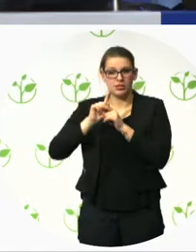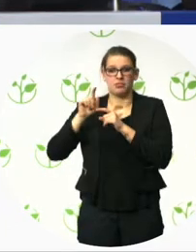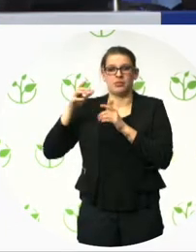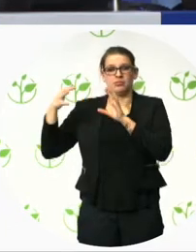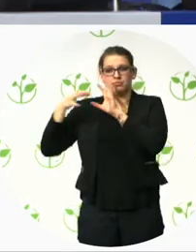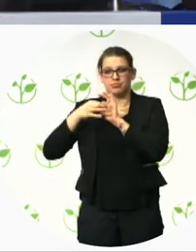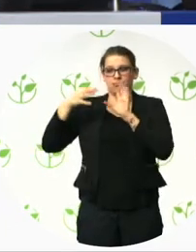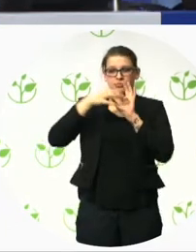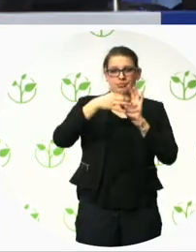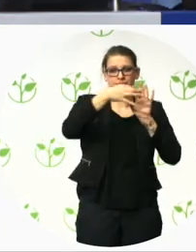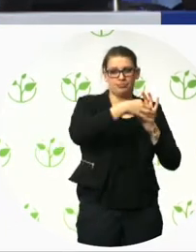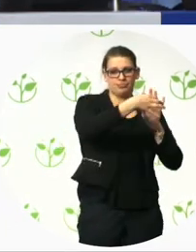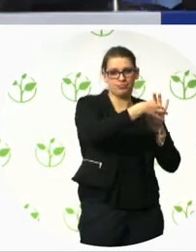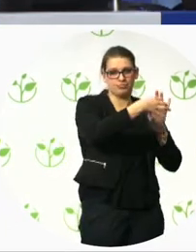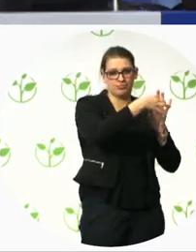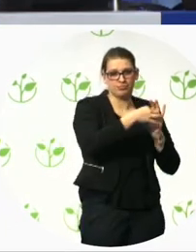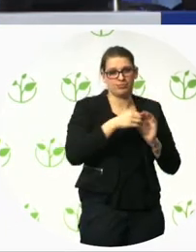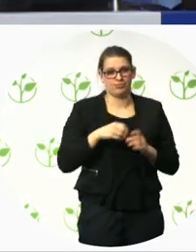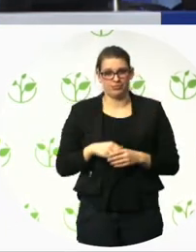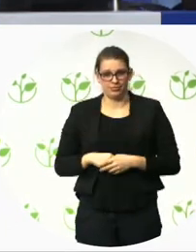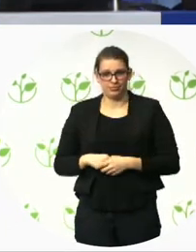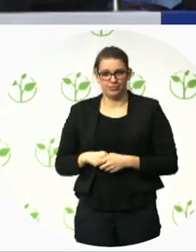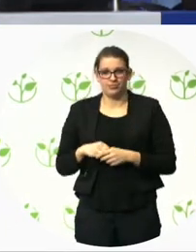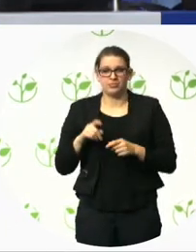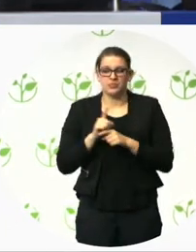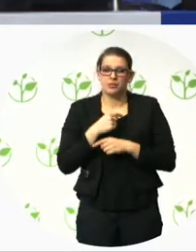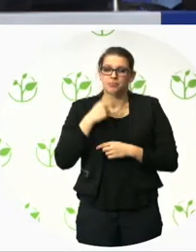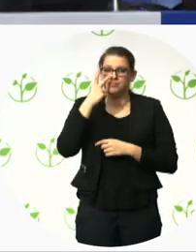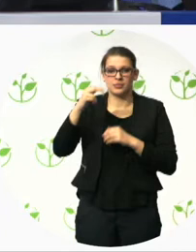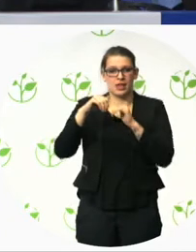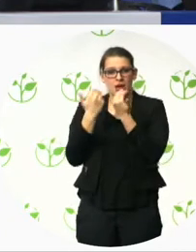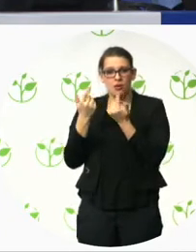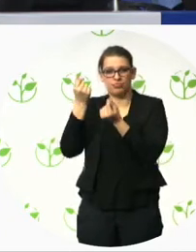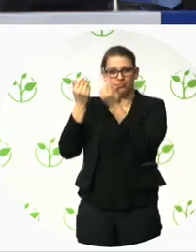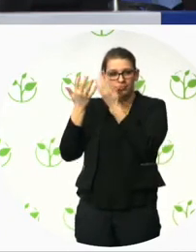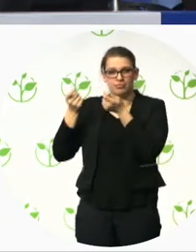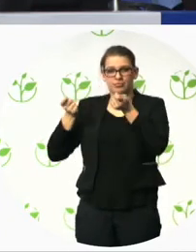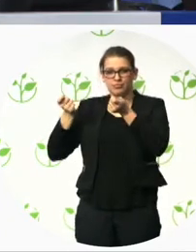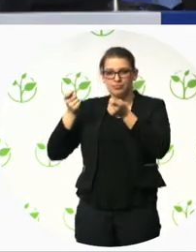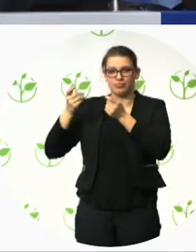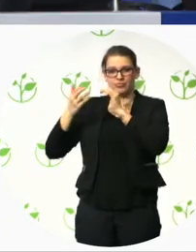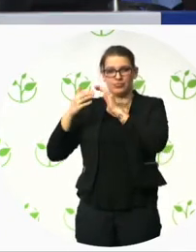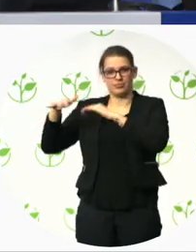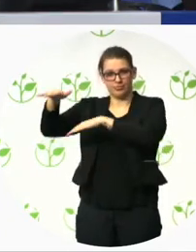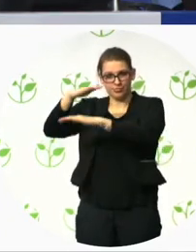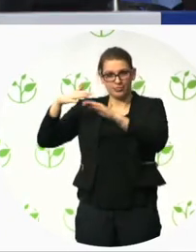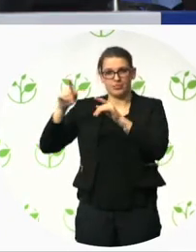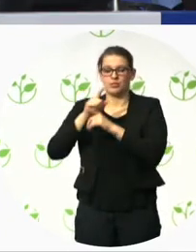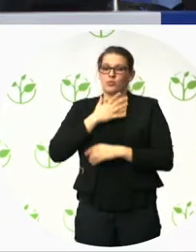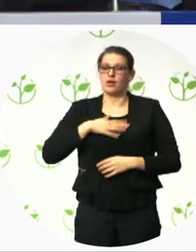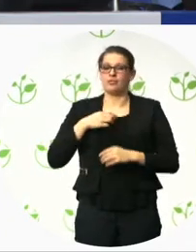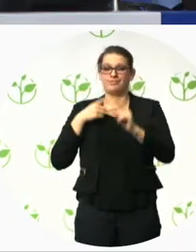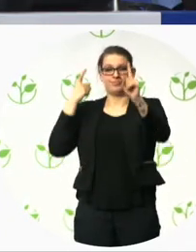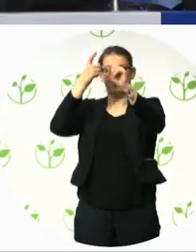yeah. Our goal is to create a mix of self-help, neighborhood civic engagement, supportive